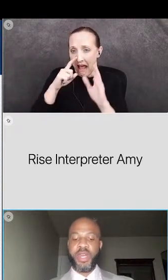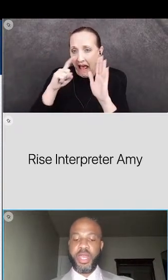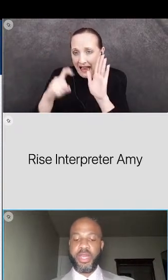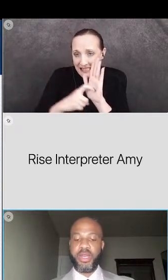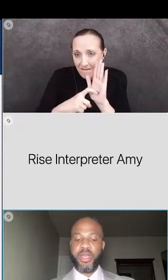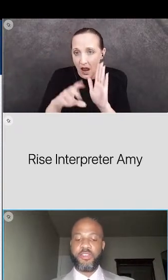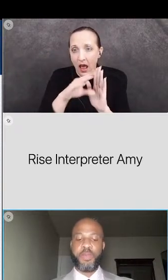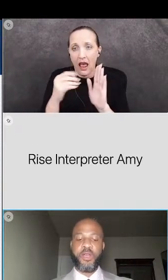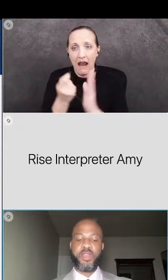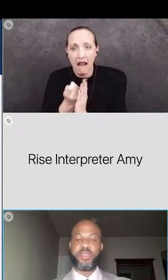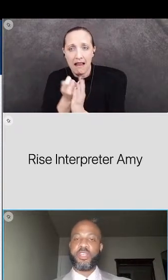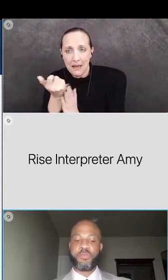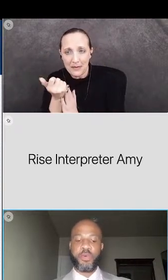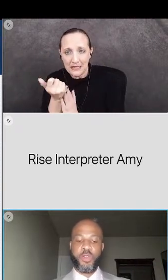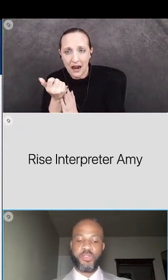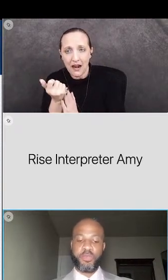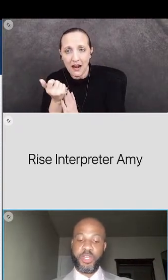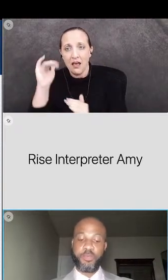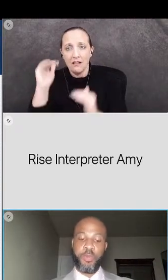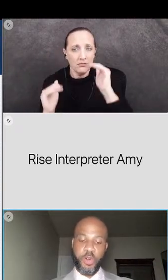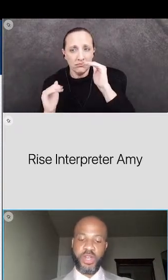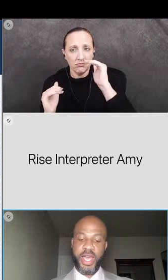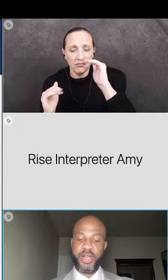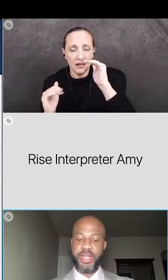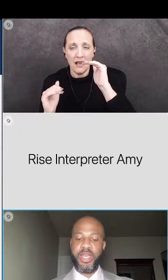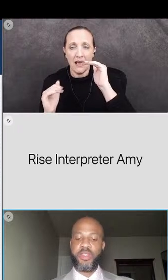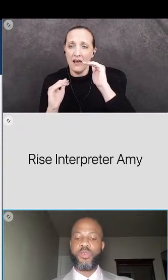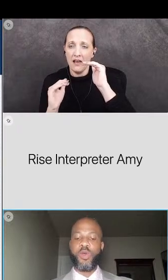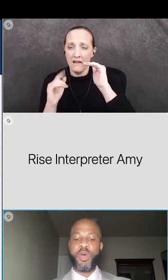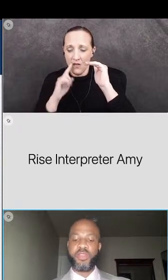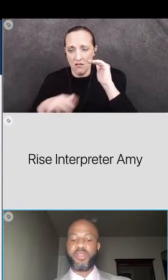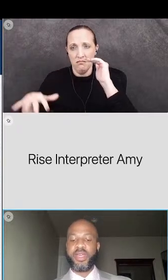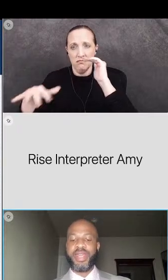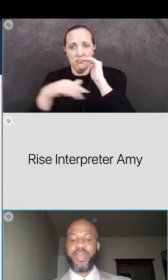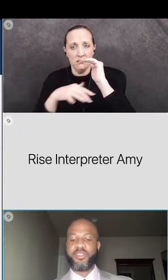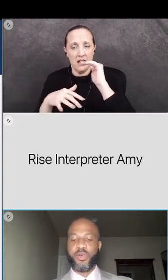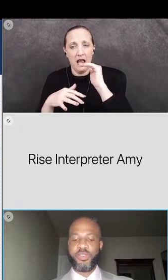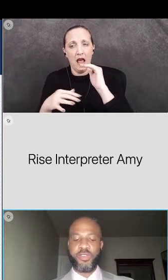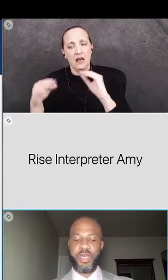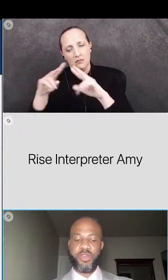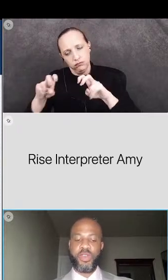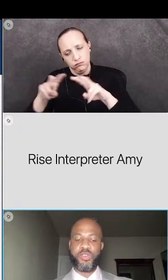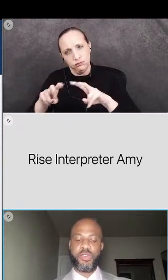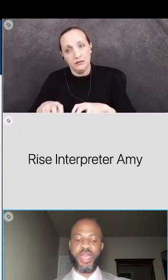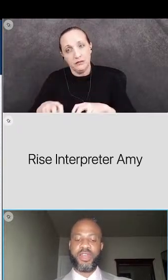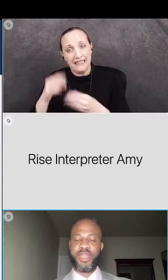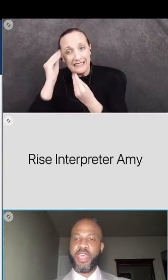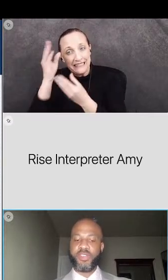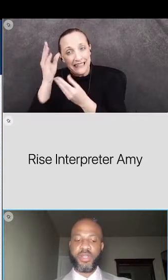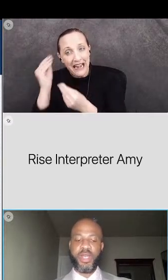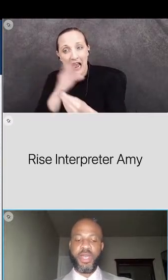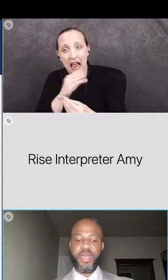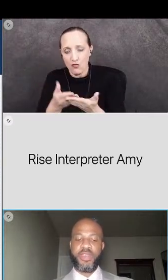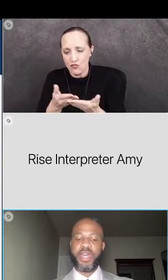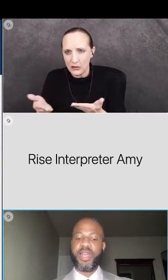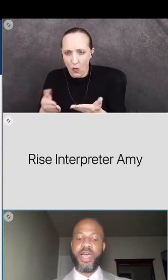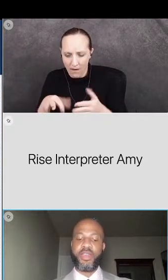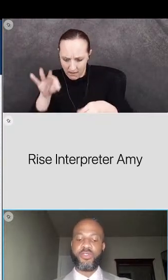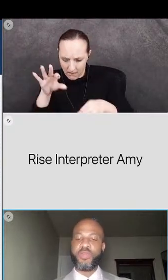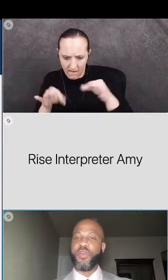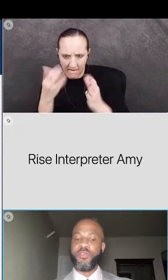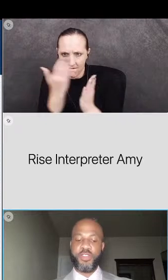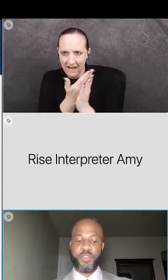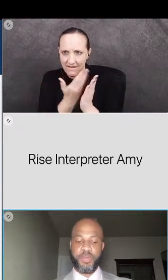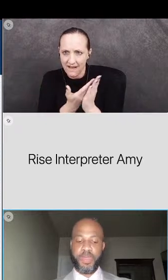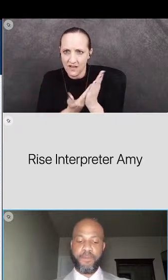and eliminating disparities and disproportionality disproportionality through robust data sources and resource allocation that